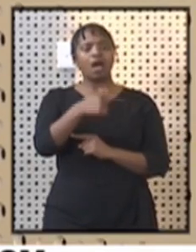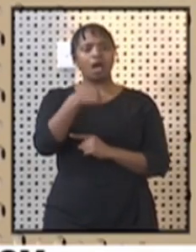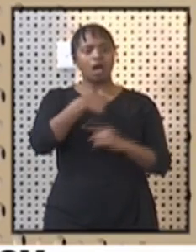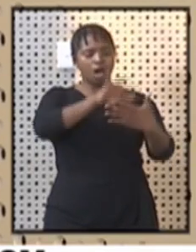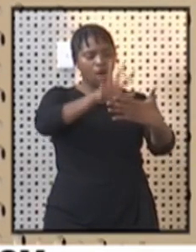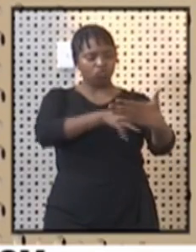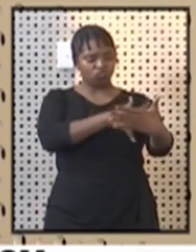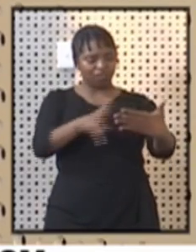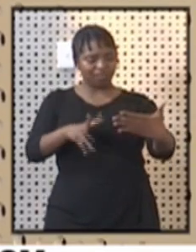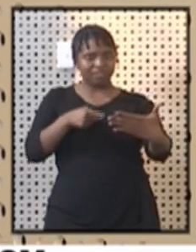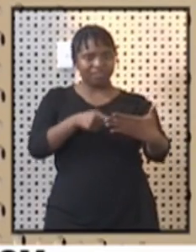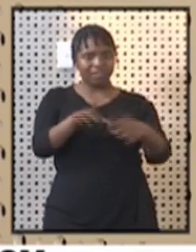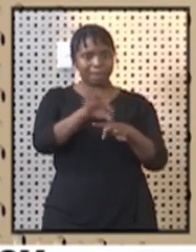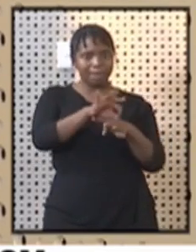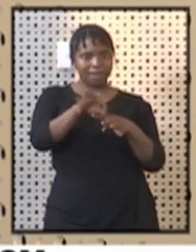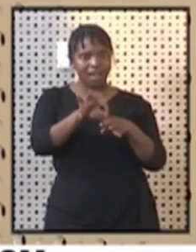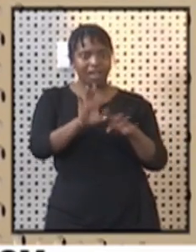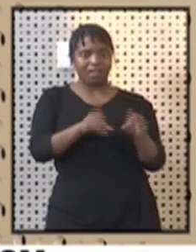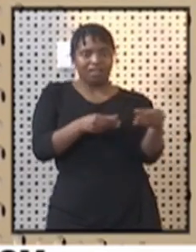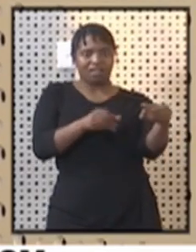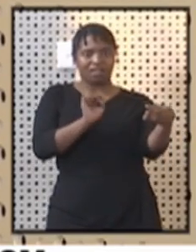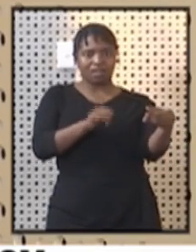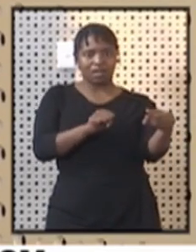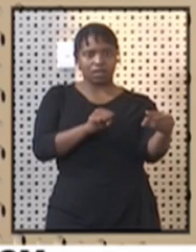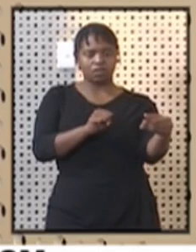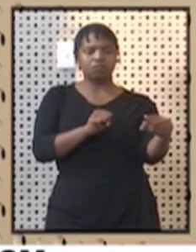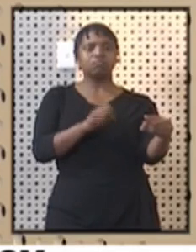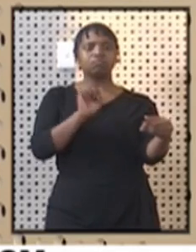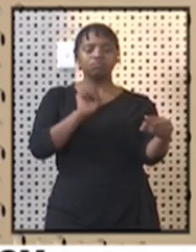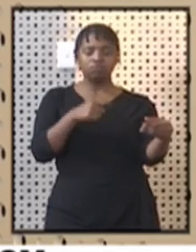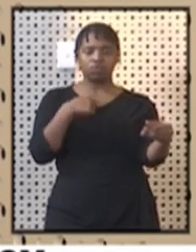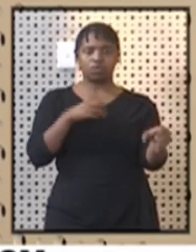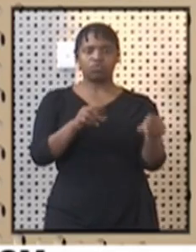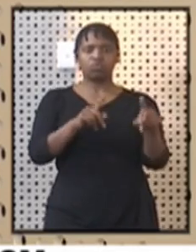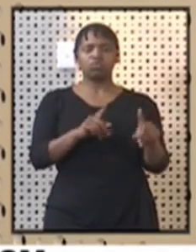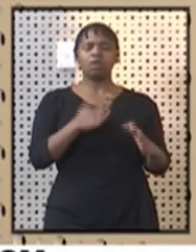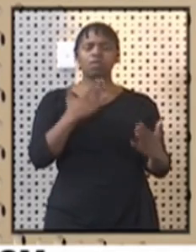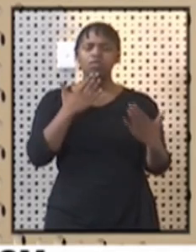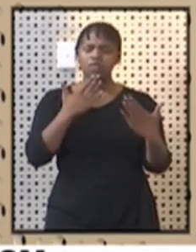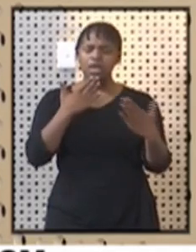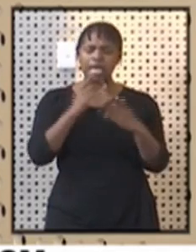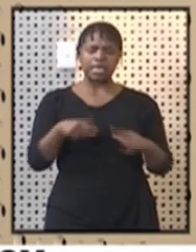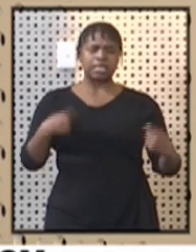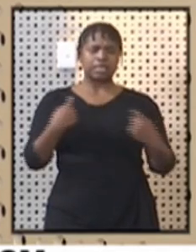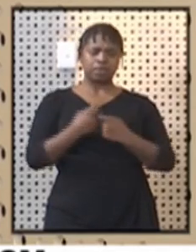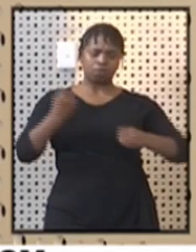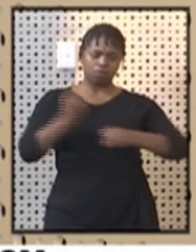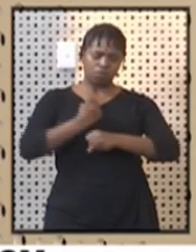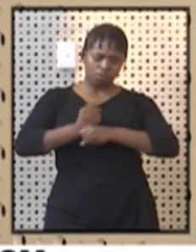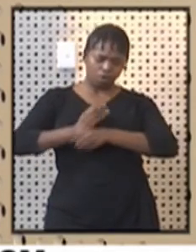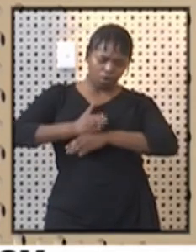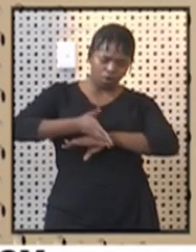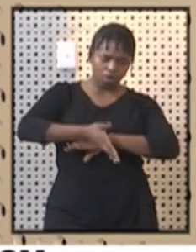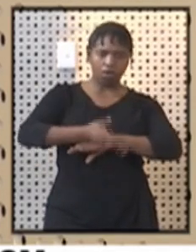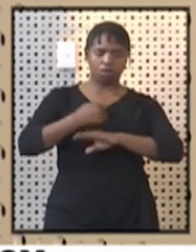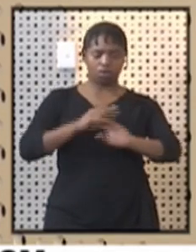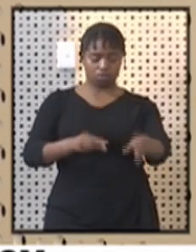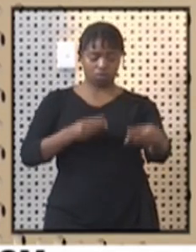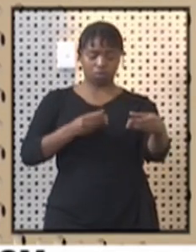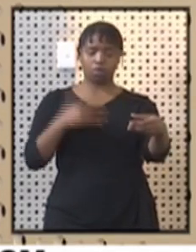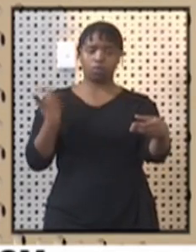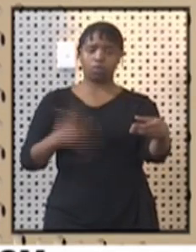tourism recovery plan document. Let me take this opportunity to thank the team that worked hard to produce this document.